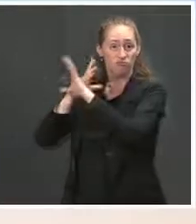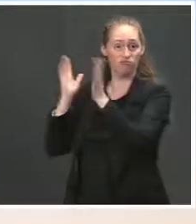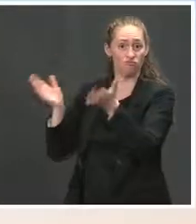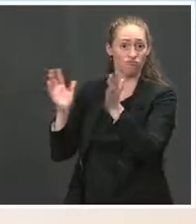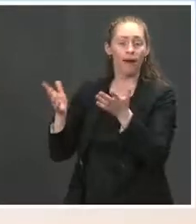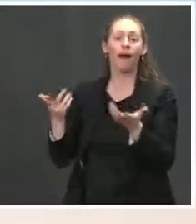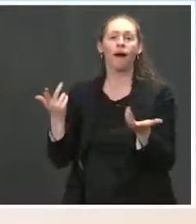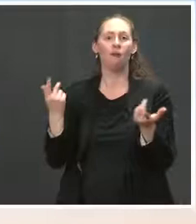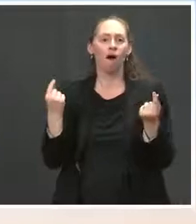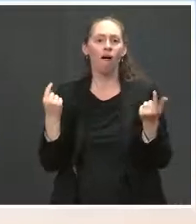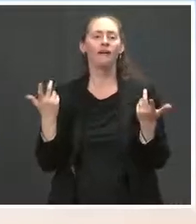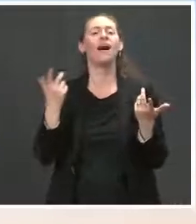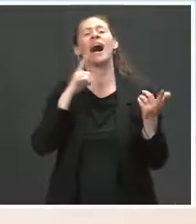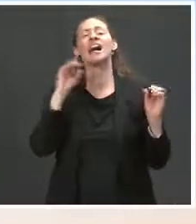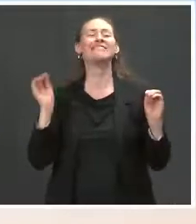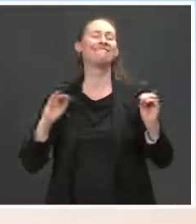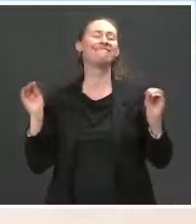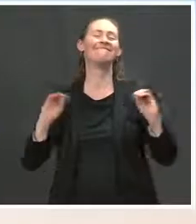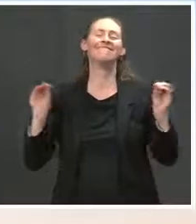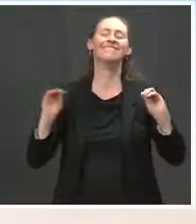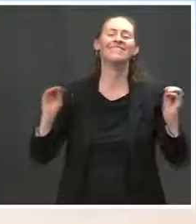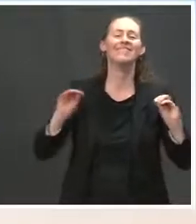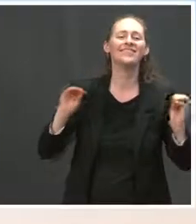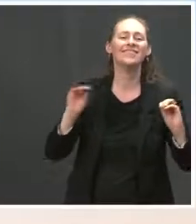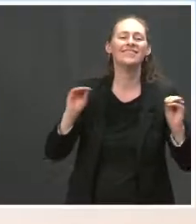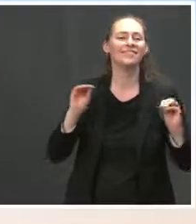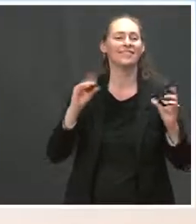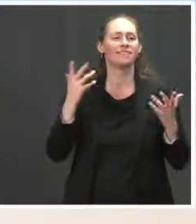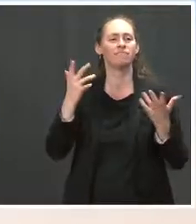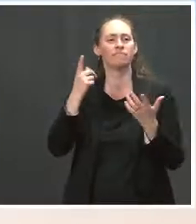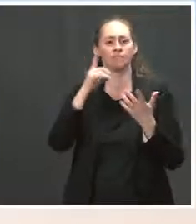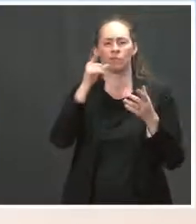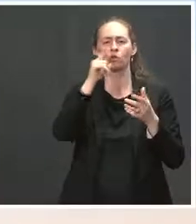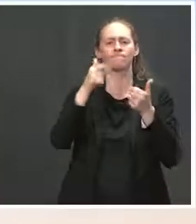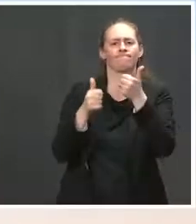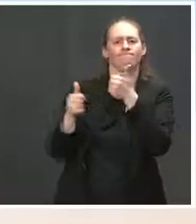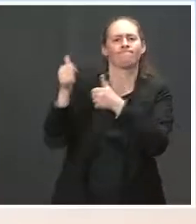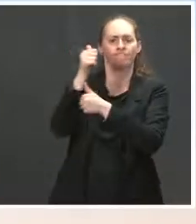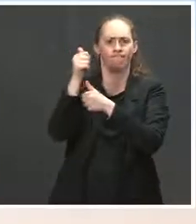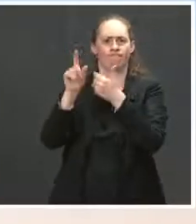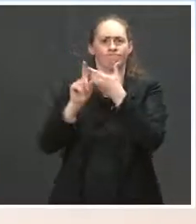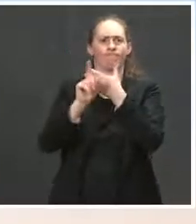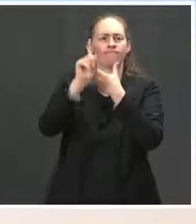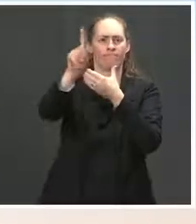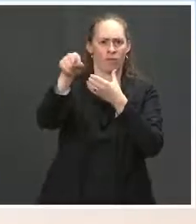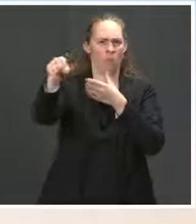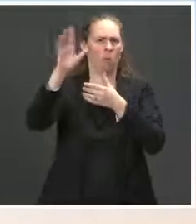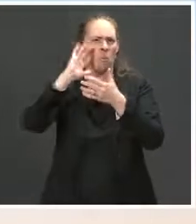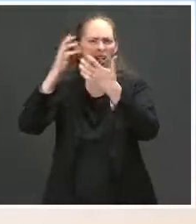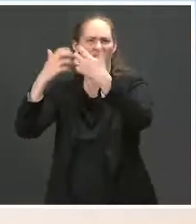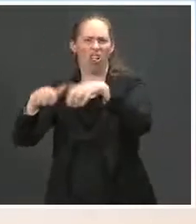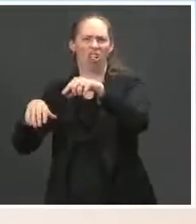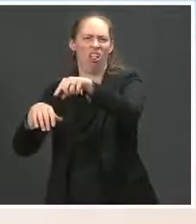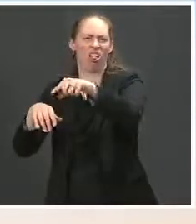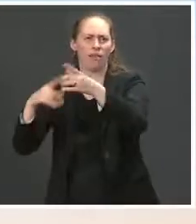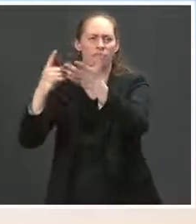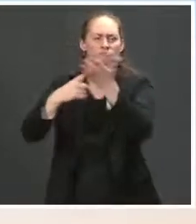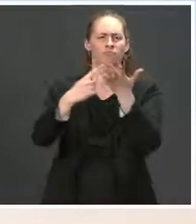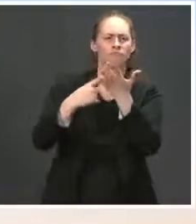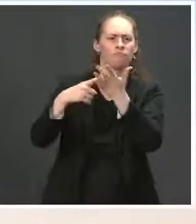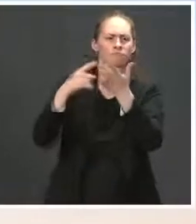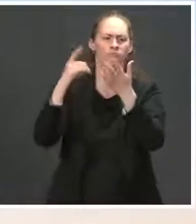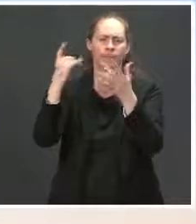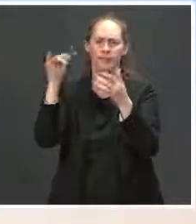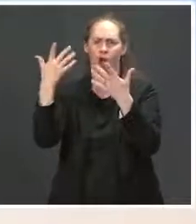a lot of — there are a number of officials, including our special envoy, who are leading the efforts for follow-up from the summit. It certainly is significant